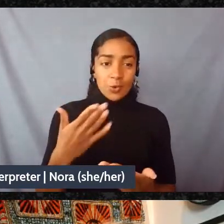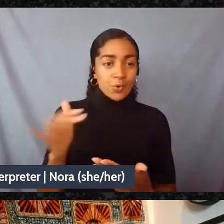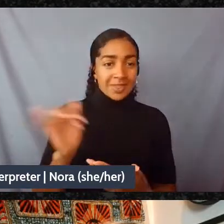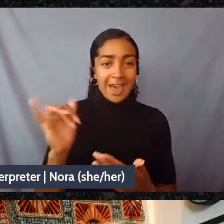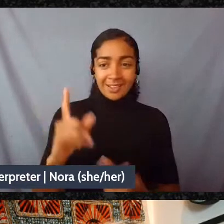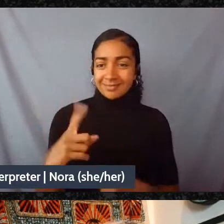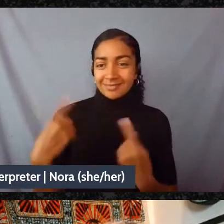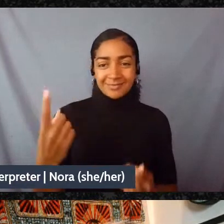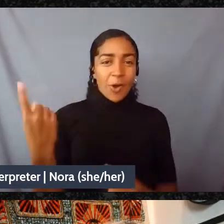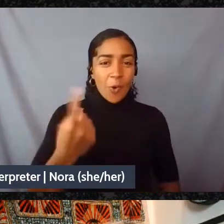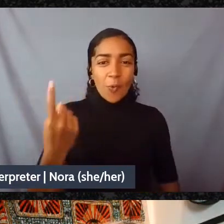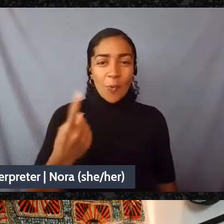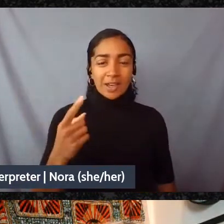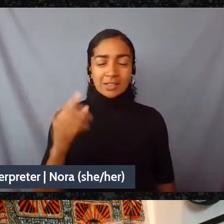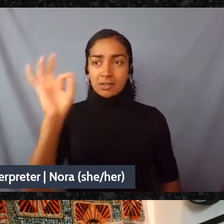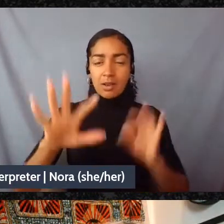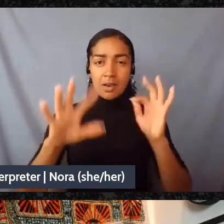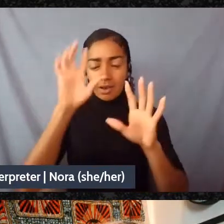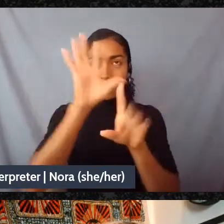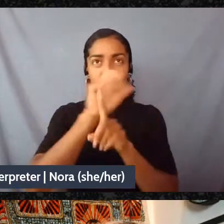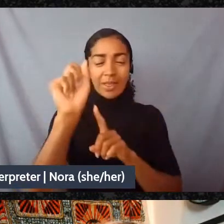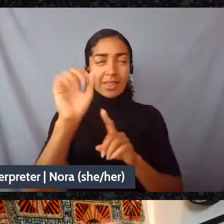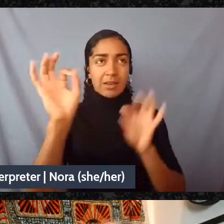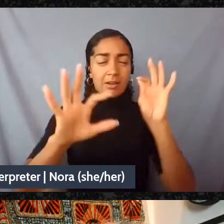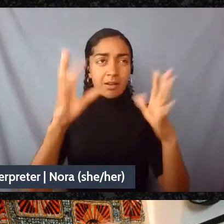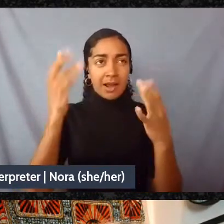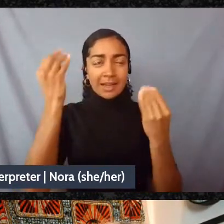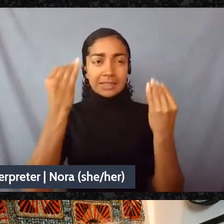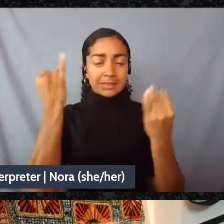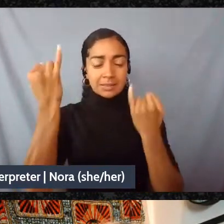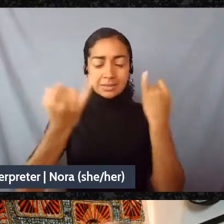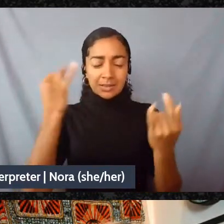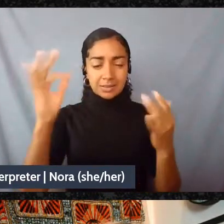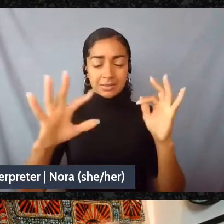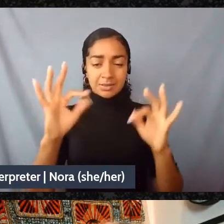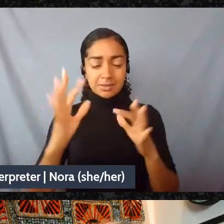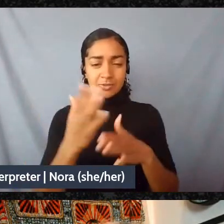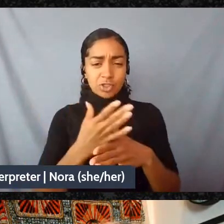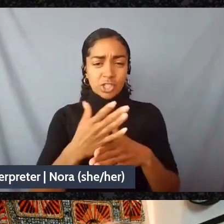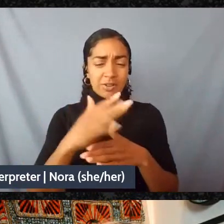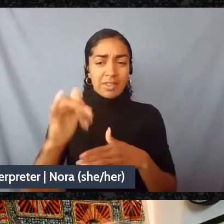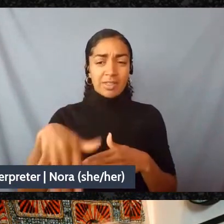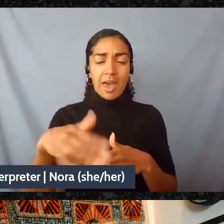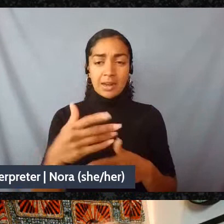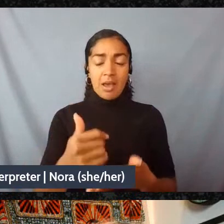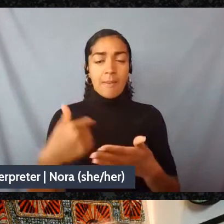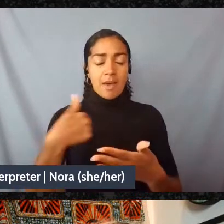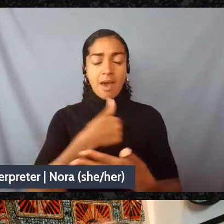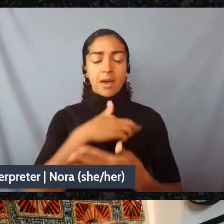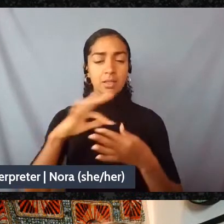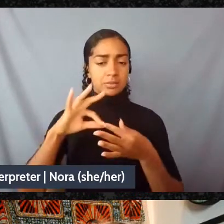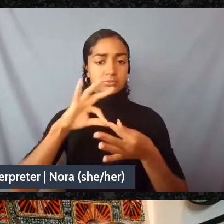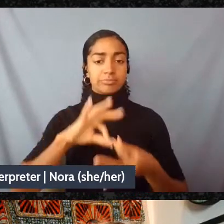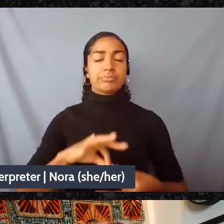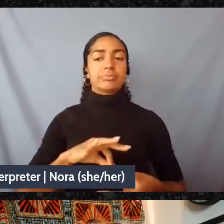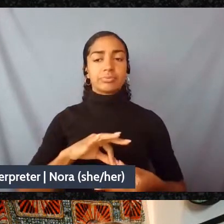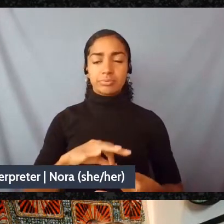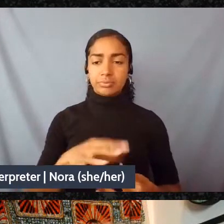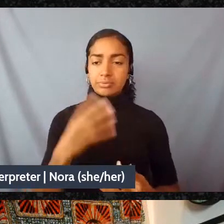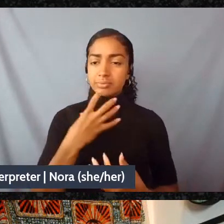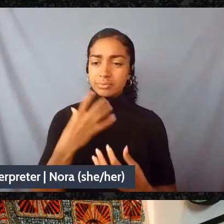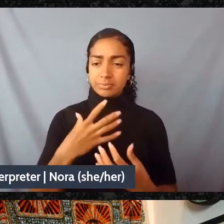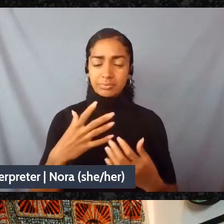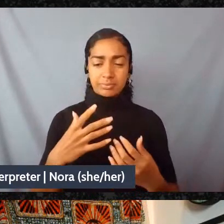sparks, tons of brilliant thoughts and just really grounding offers there.